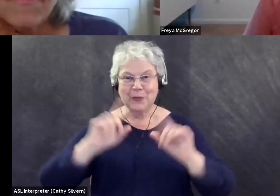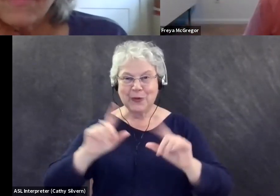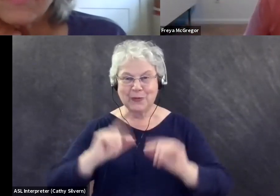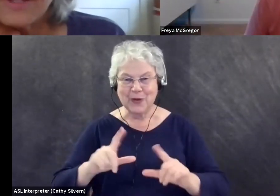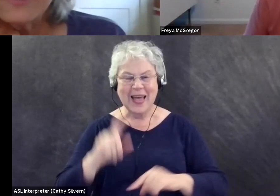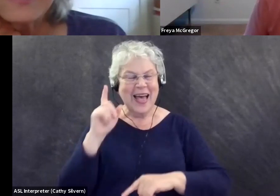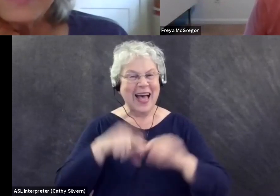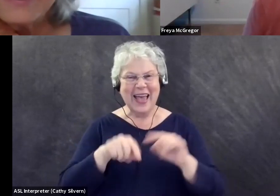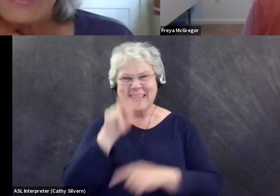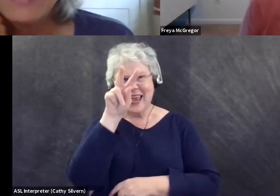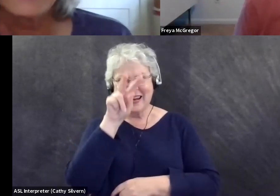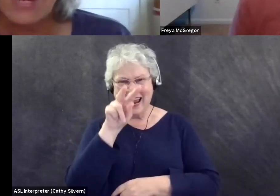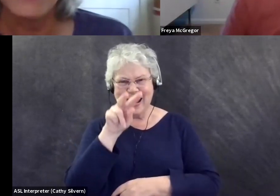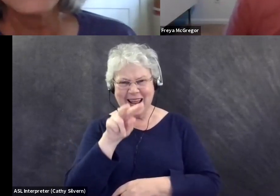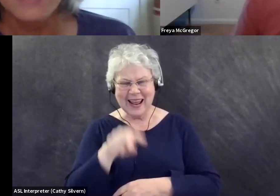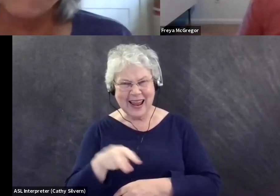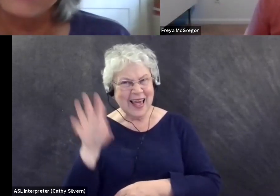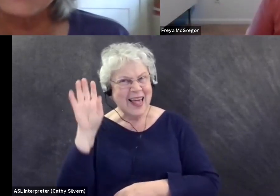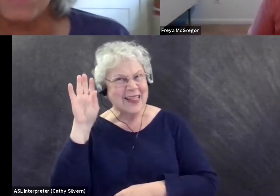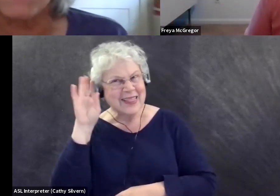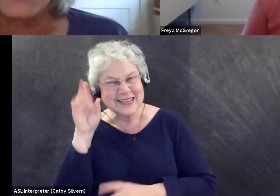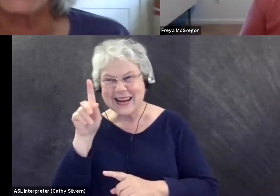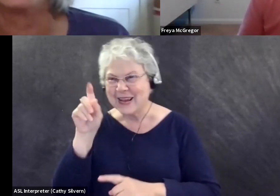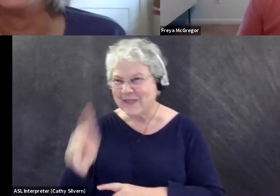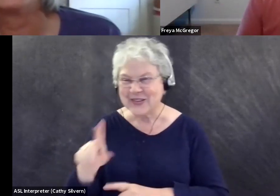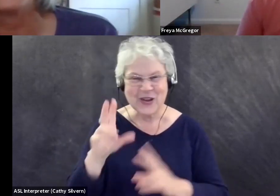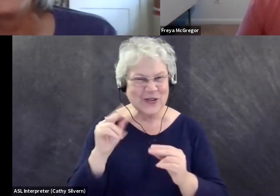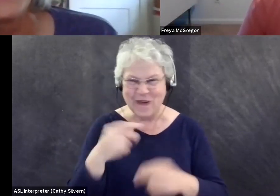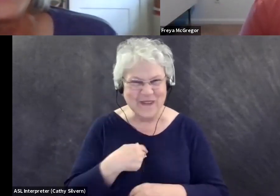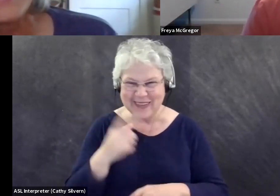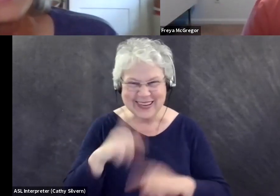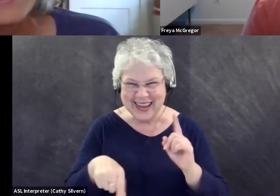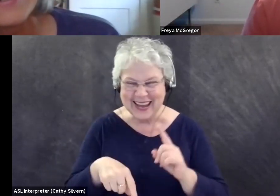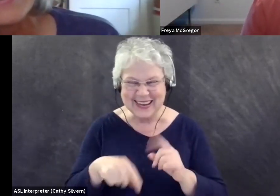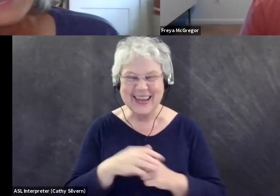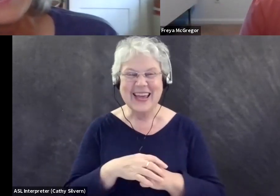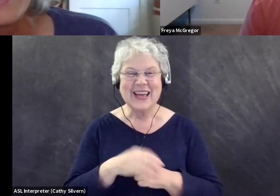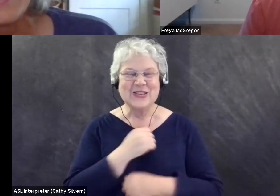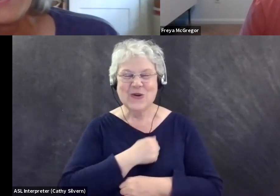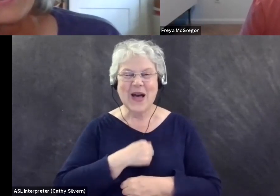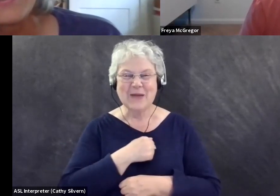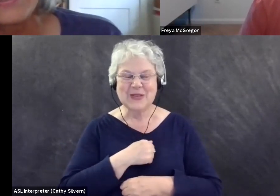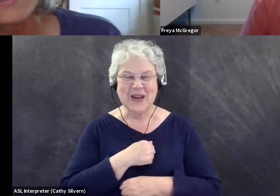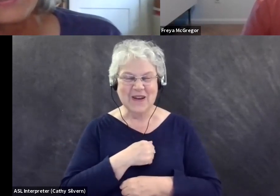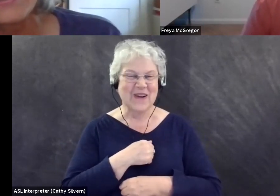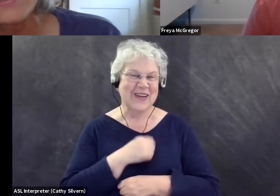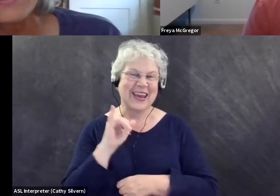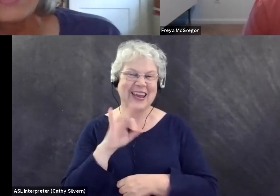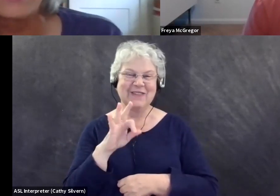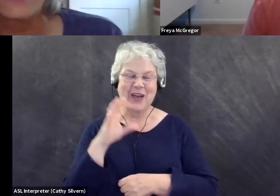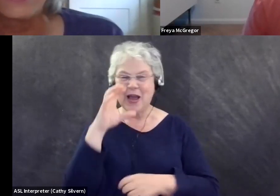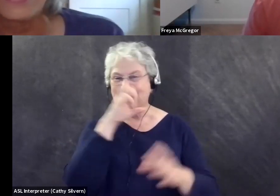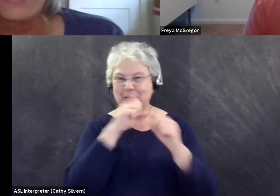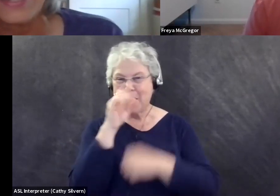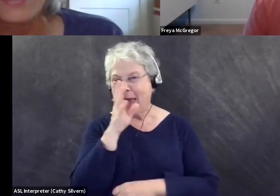chat and also listening and thinking as well. Yeah. Evidence by me. Um, so I'm sorry that, um, we've basically been